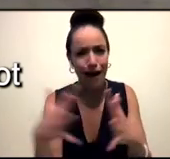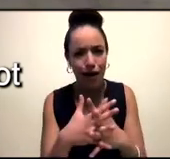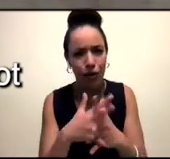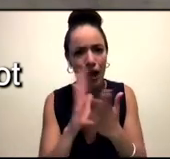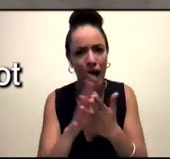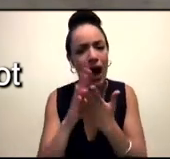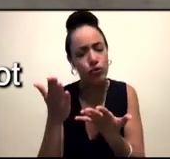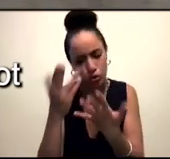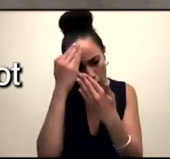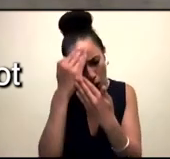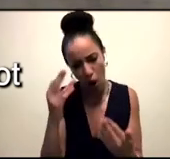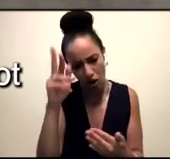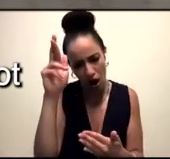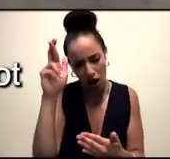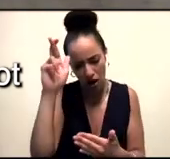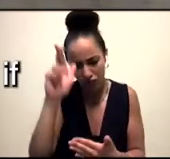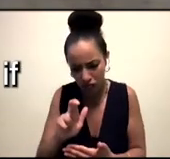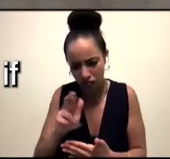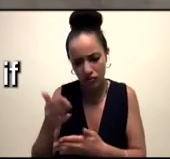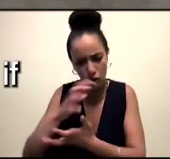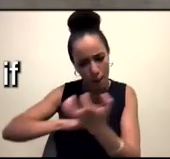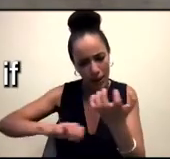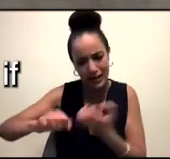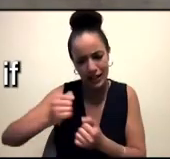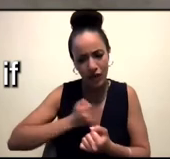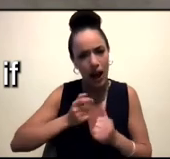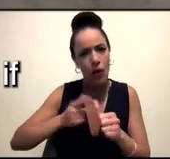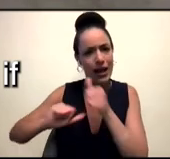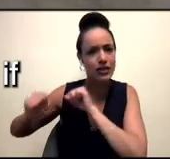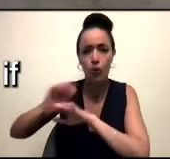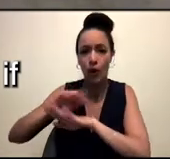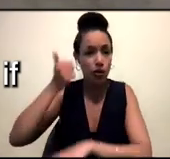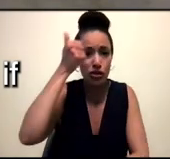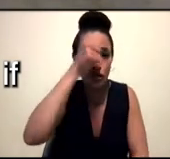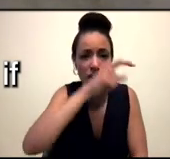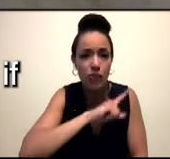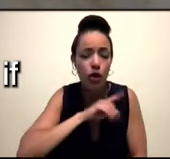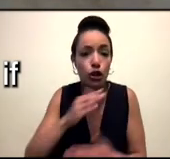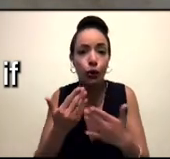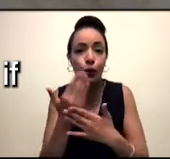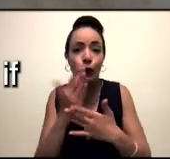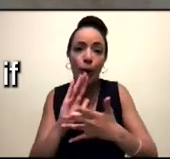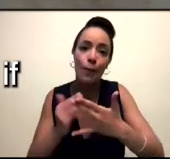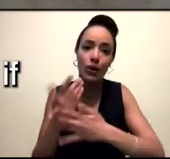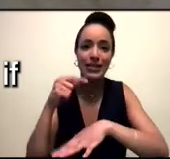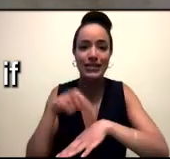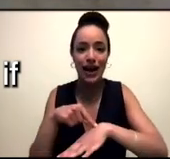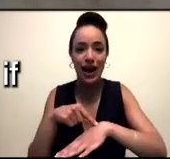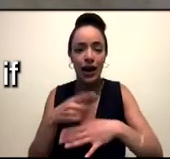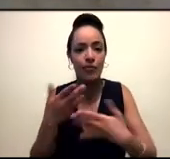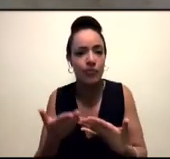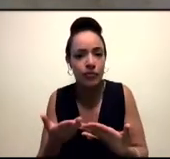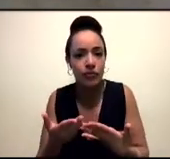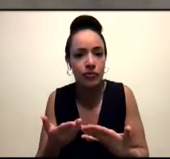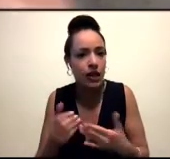ancestors, because we are not the smarter ones, because we're newer. We are not necessarily their wildest dreams. It's okay if they never thought